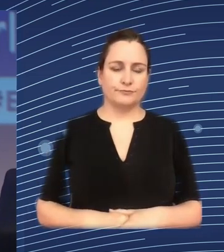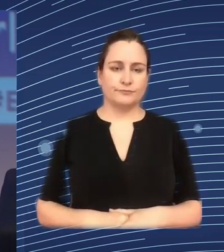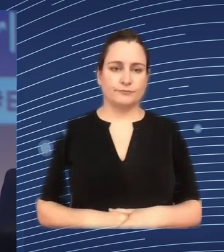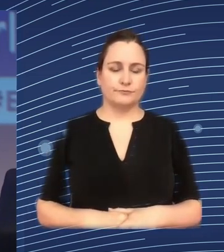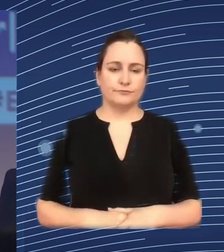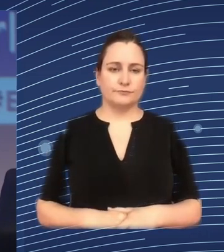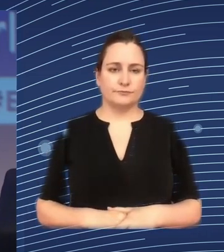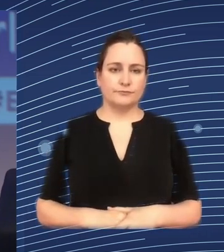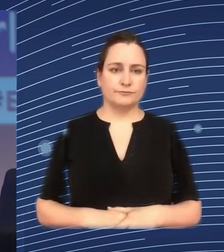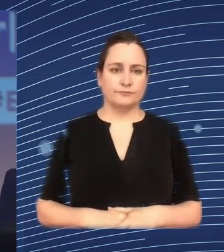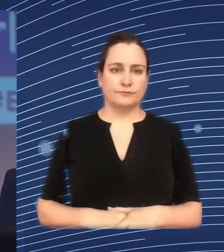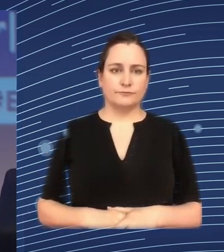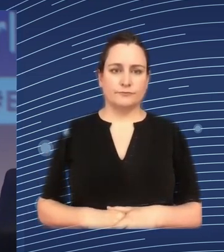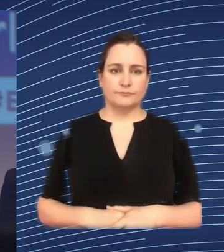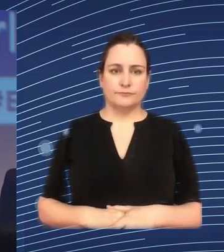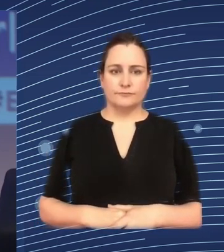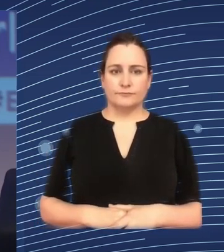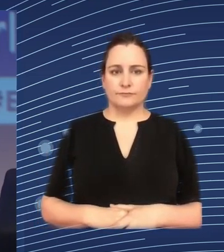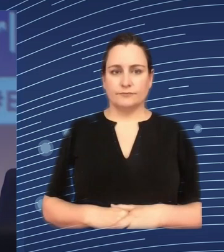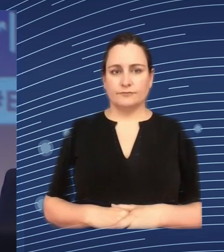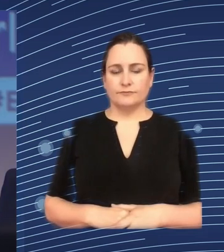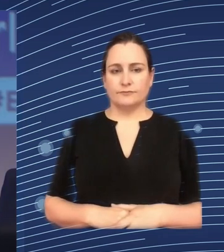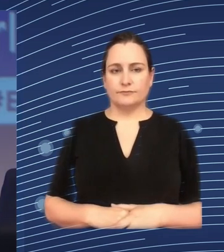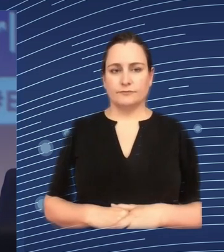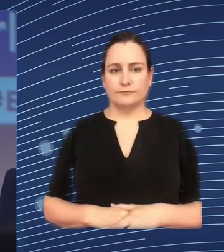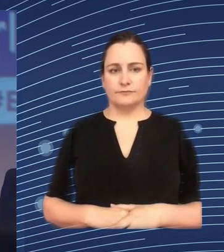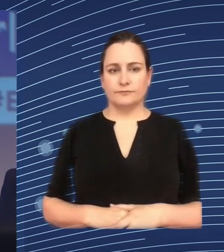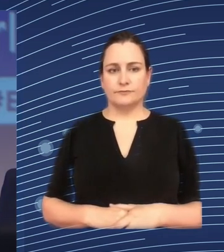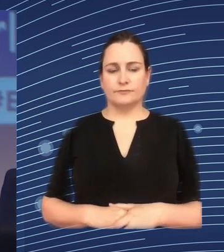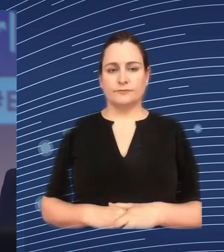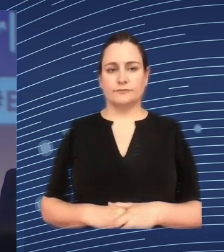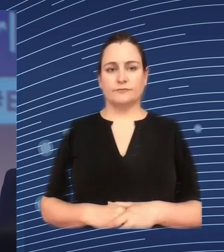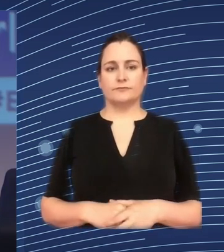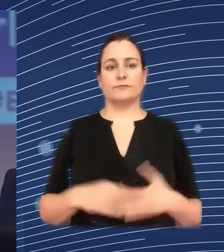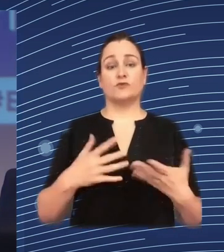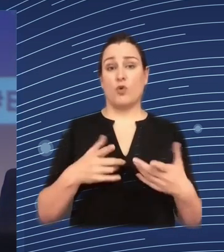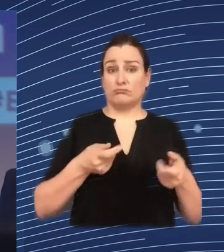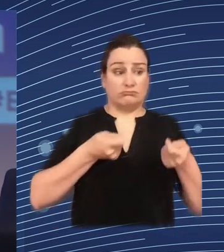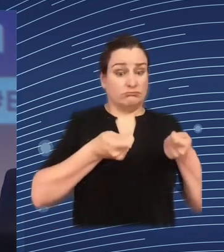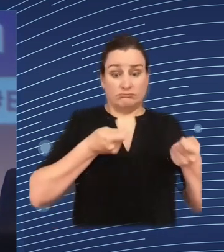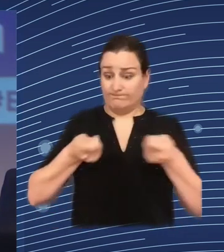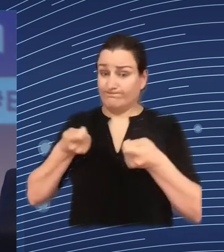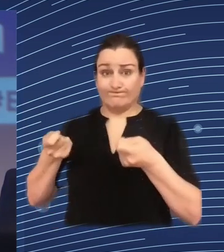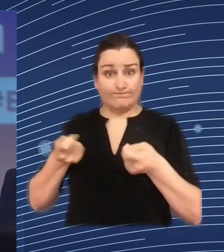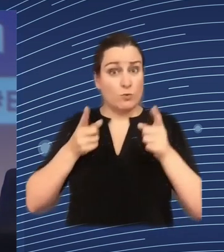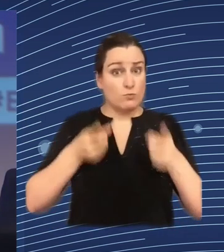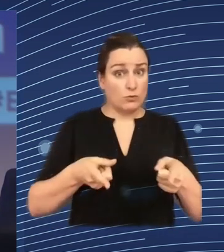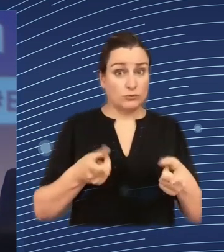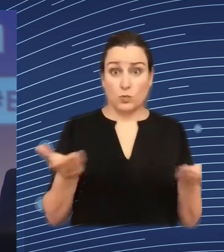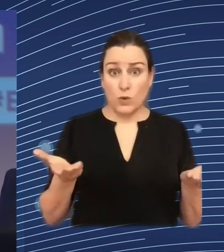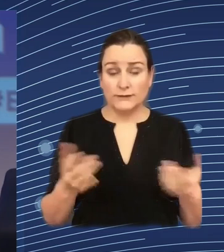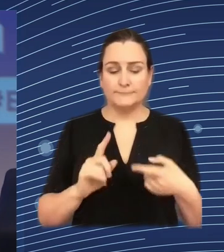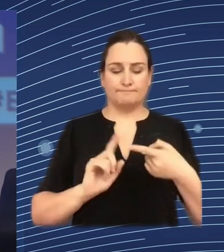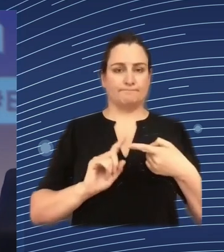issues that it considers to be in need of regulation including the use of artificial